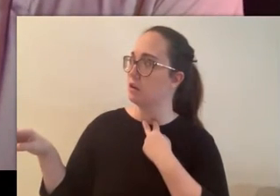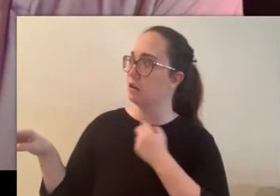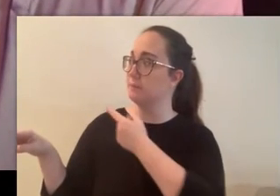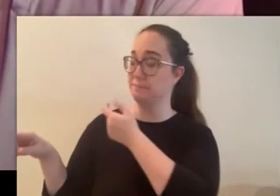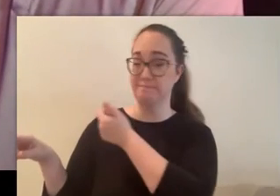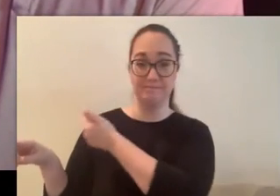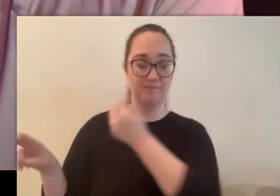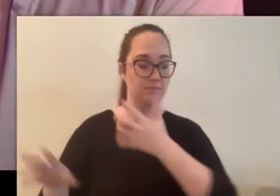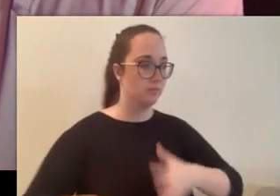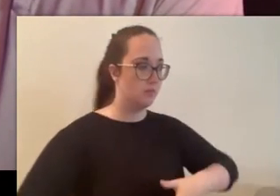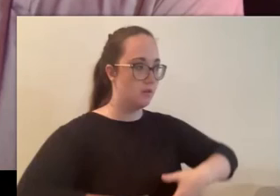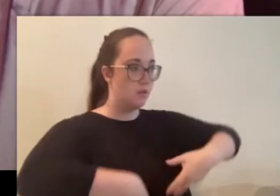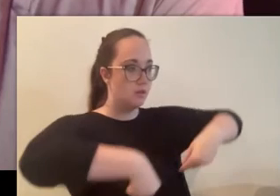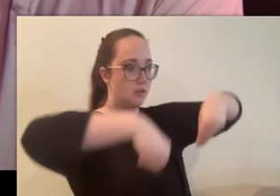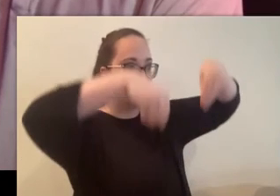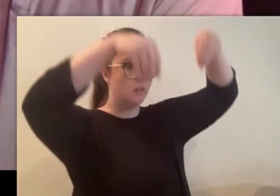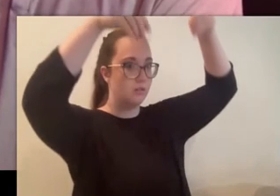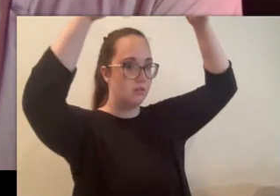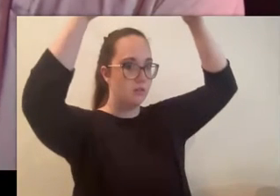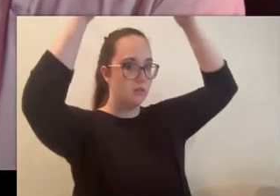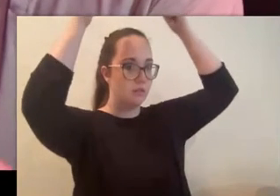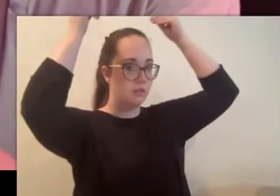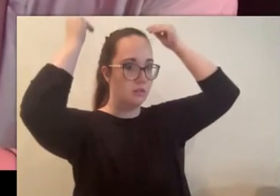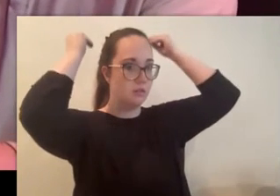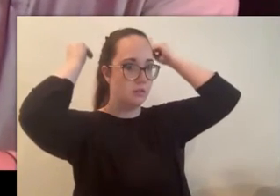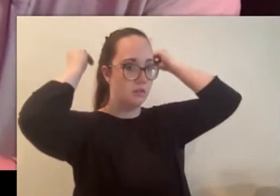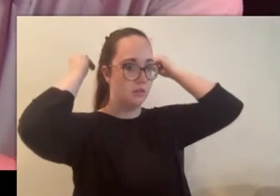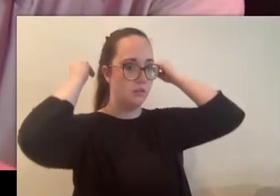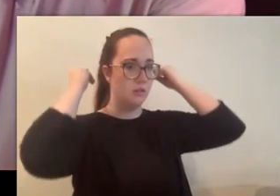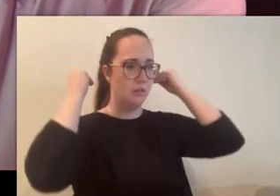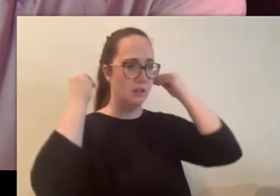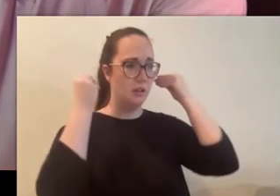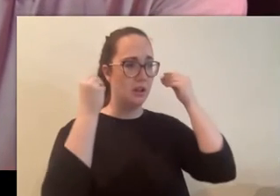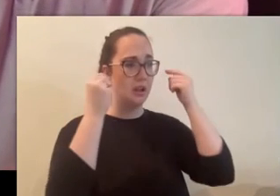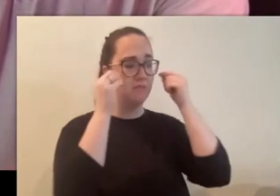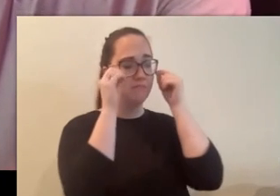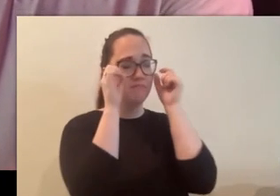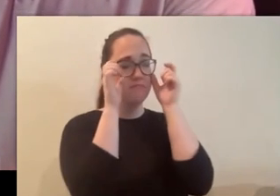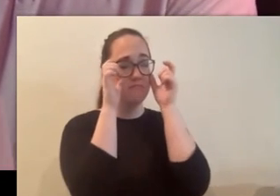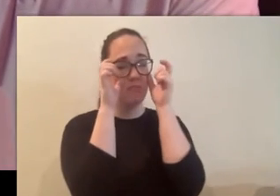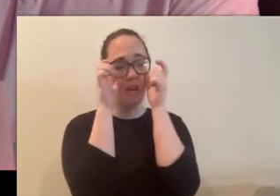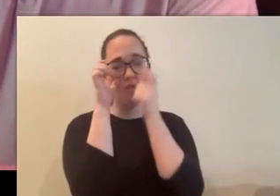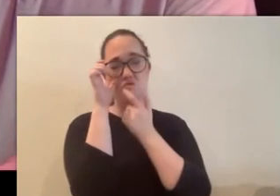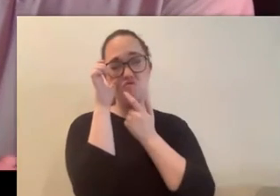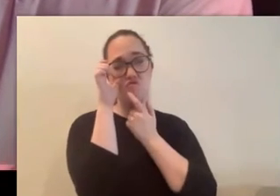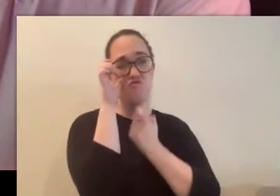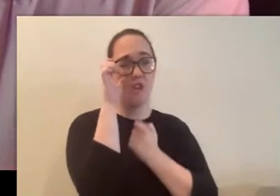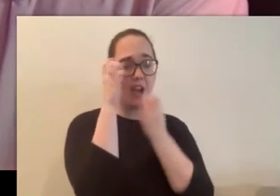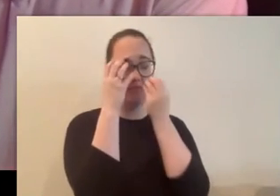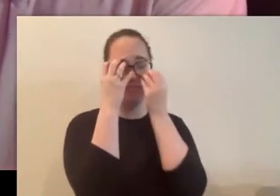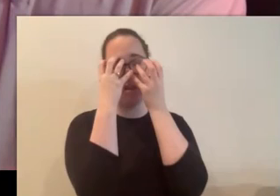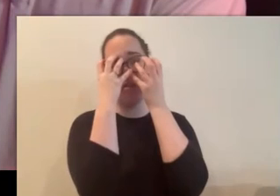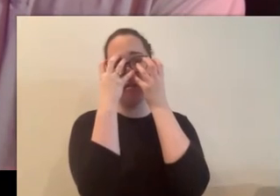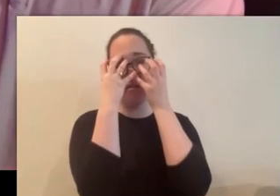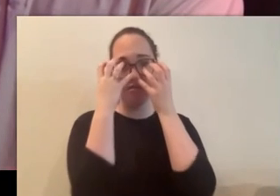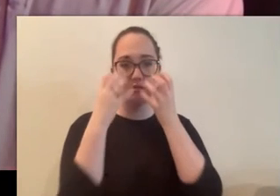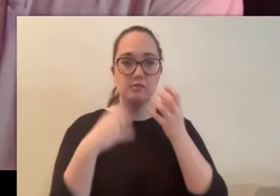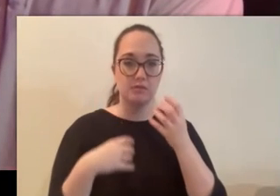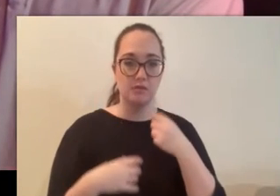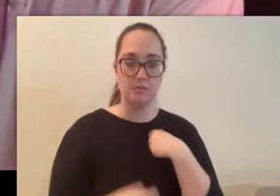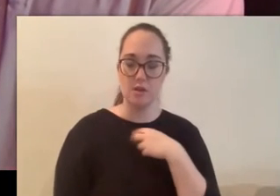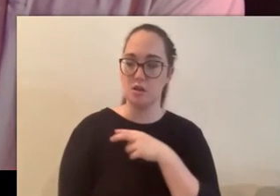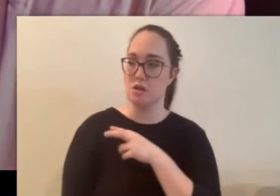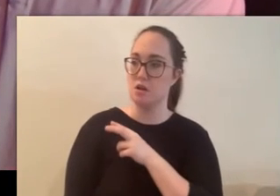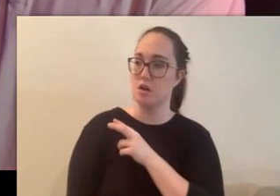showing green i'm sorry showing frightening red eyes i stood there frozen